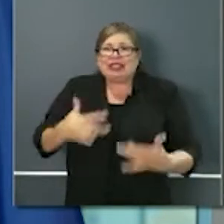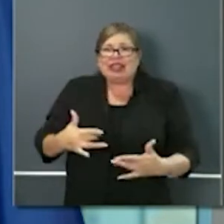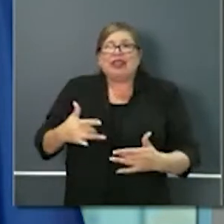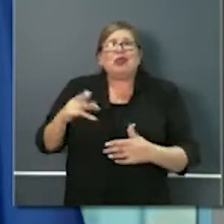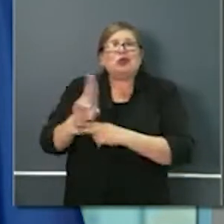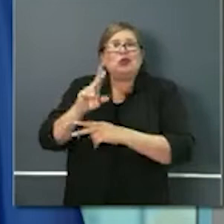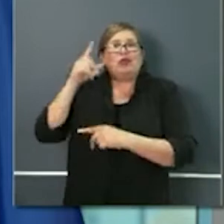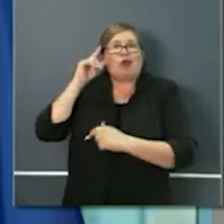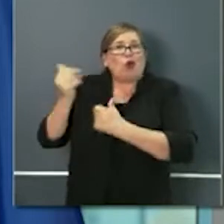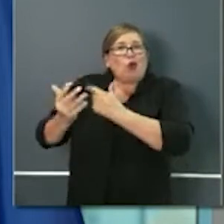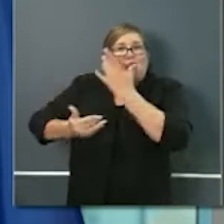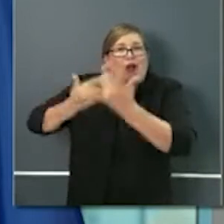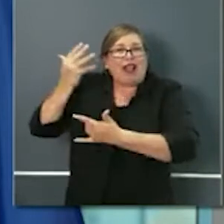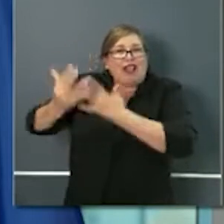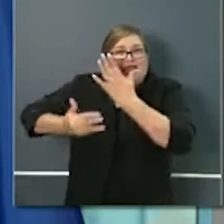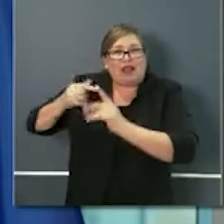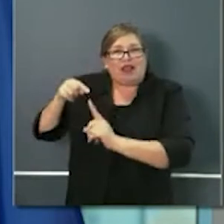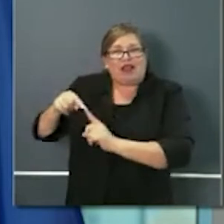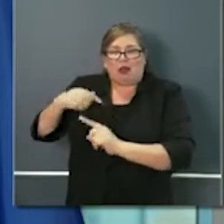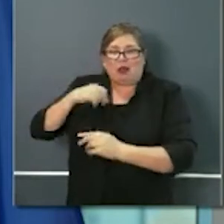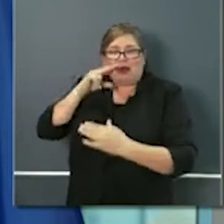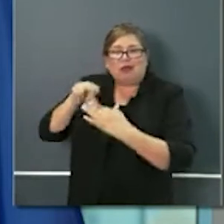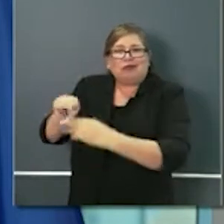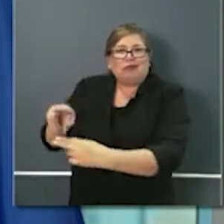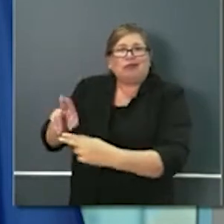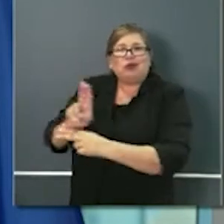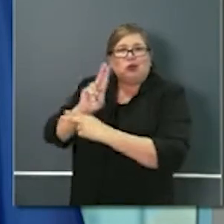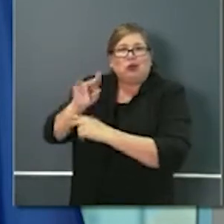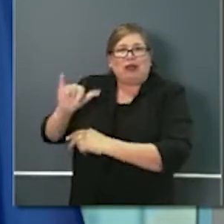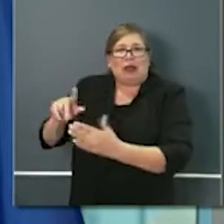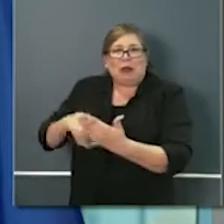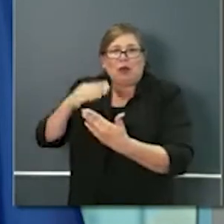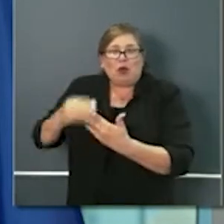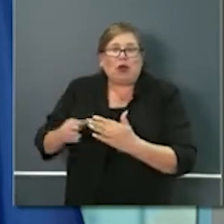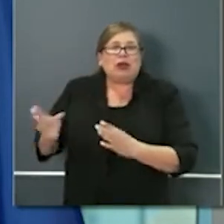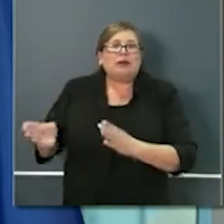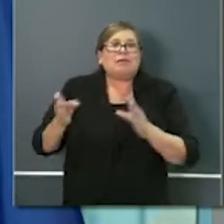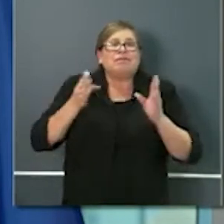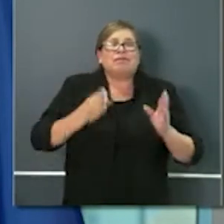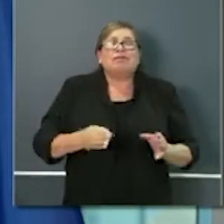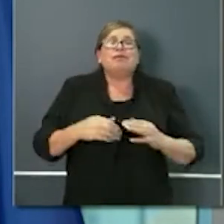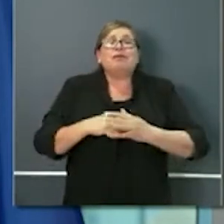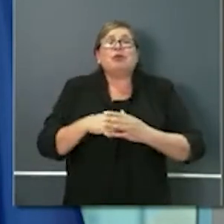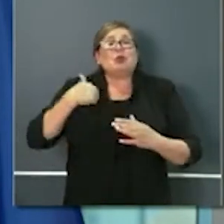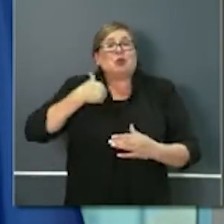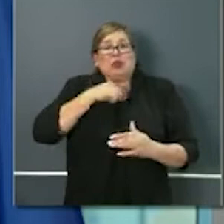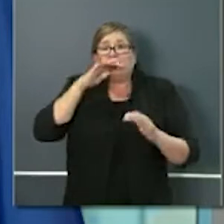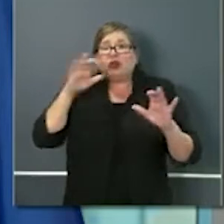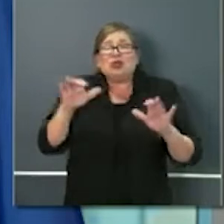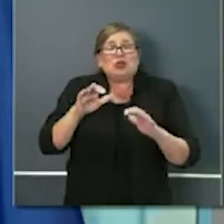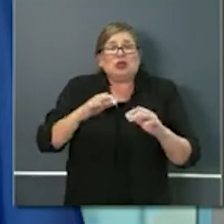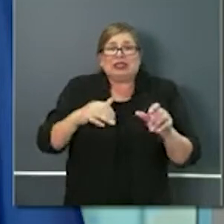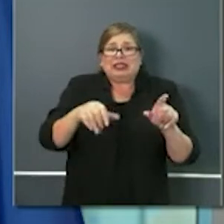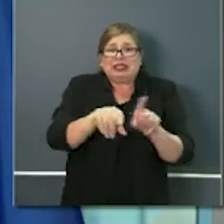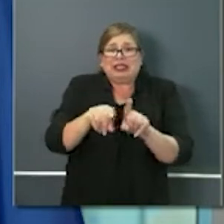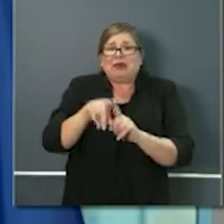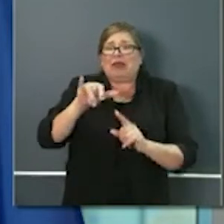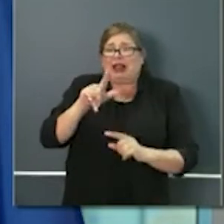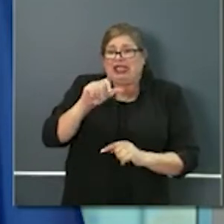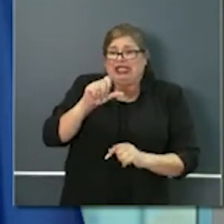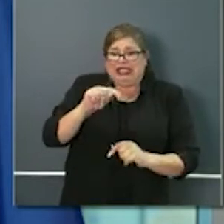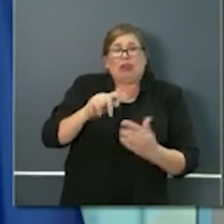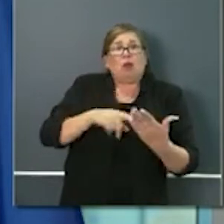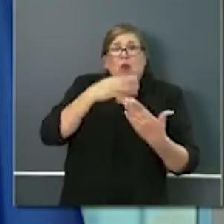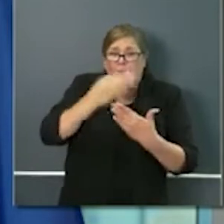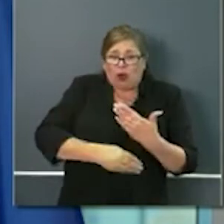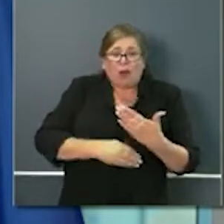wildfire seasons our least dose program which we rolled out a few months ago to do the same we're now reconstituting